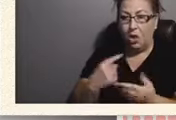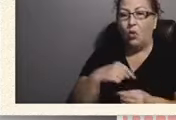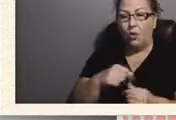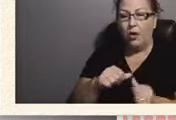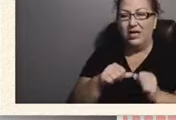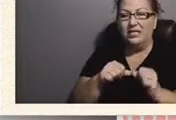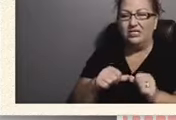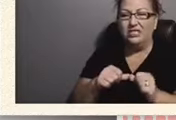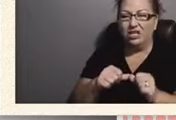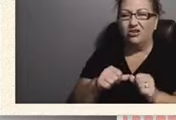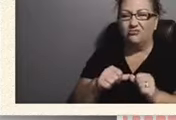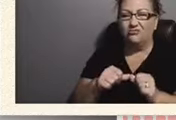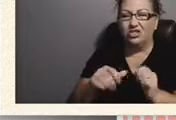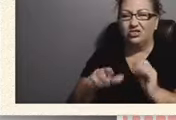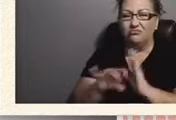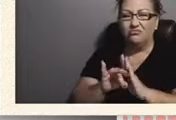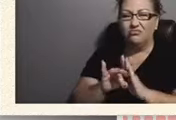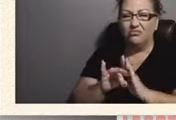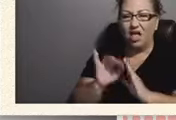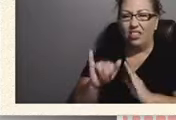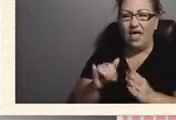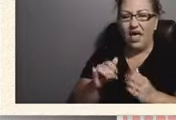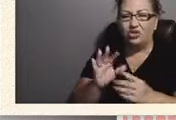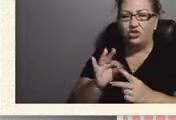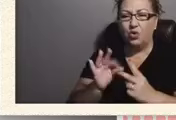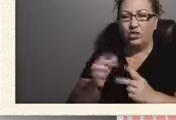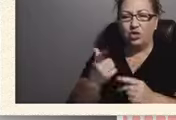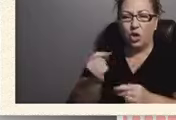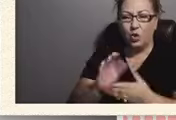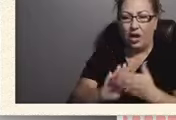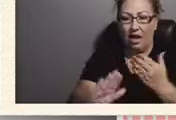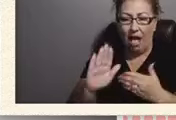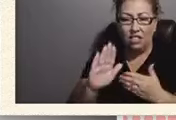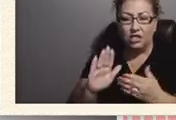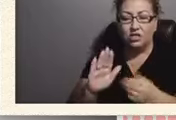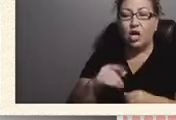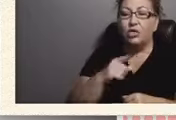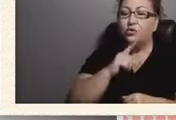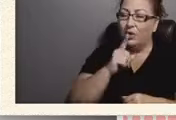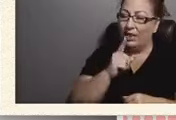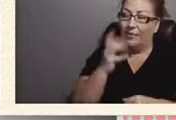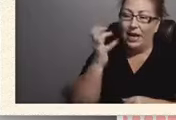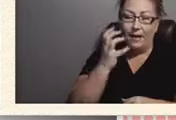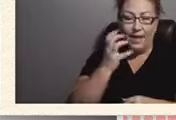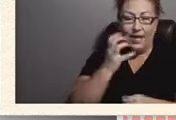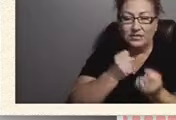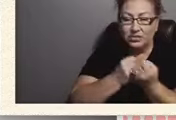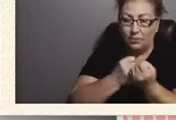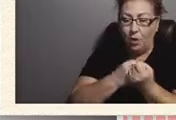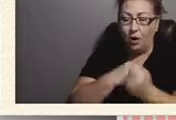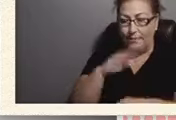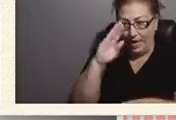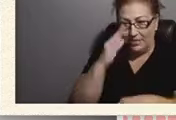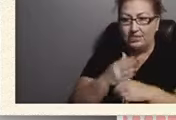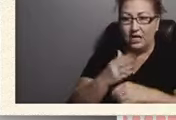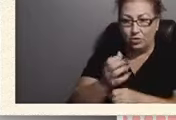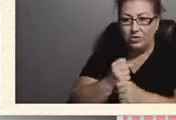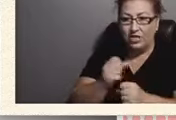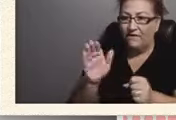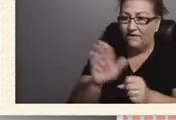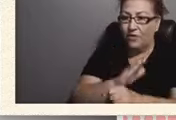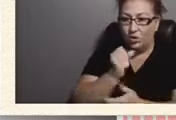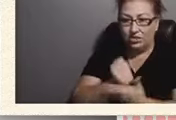to college. So they've been amazing support. My son received a full scholarship